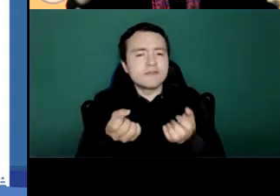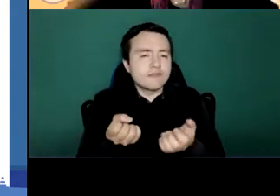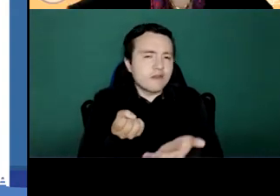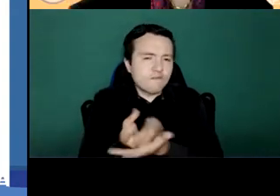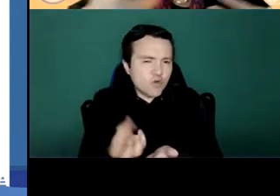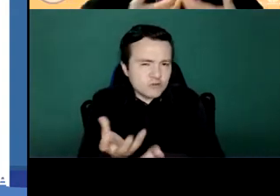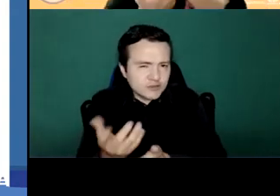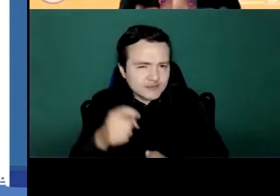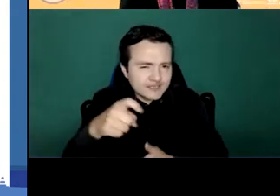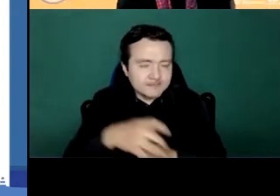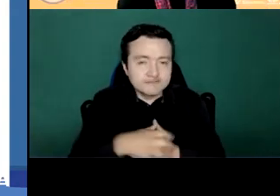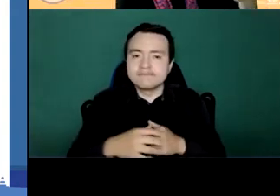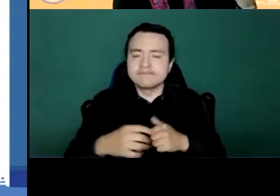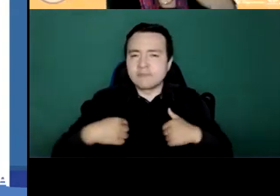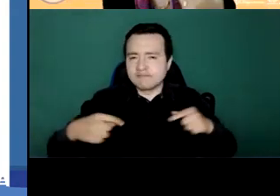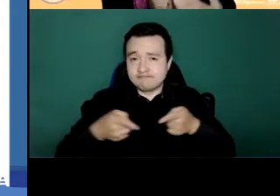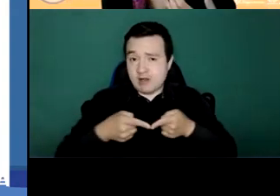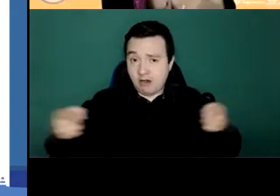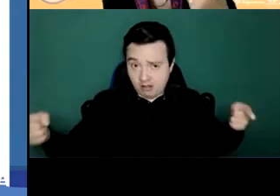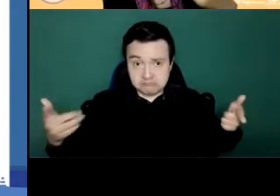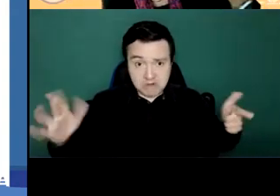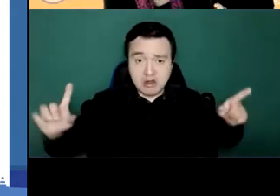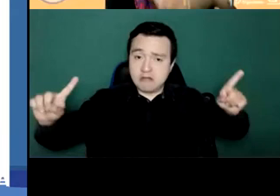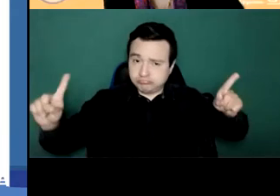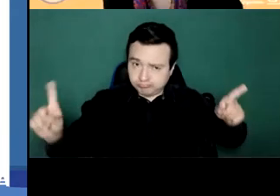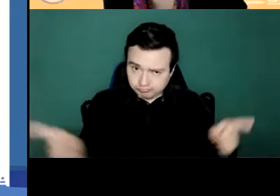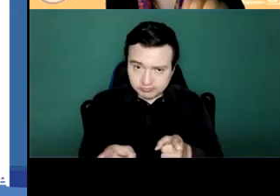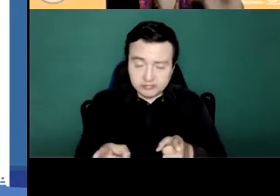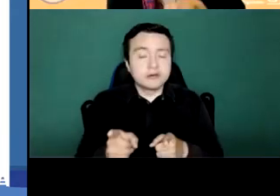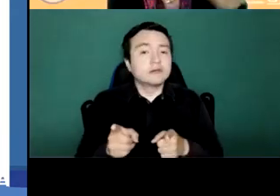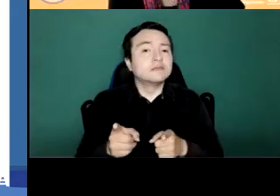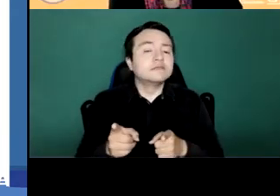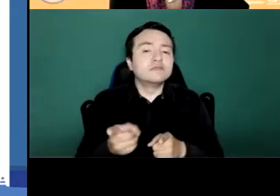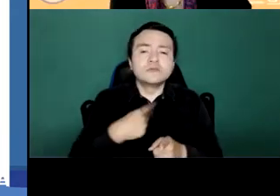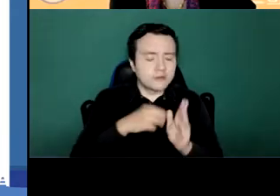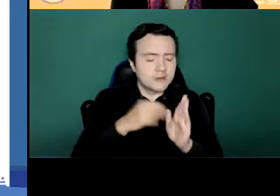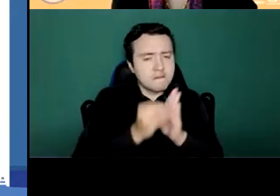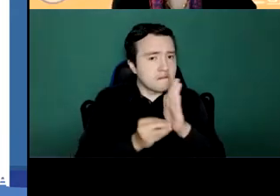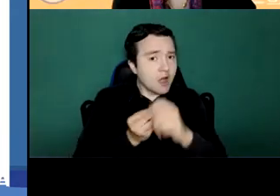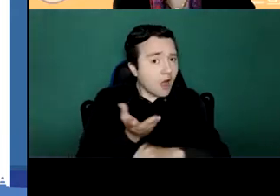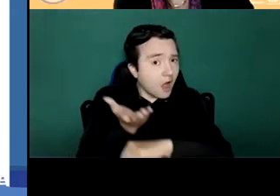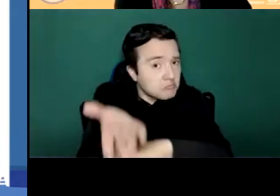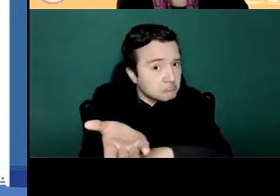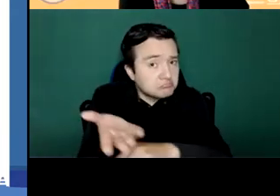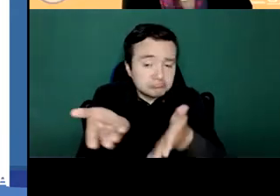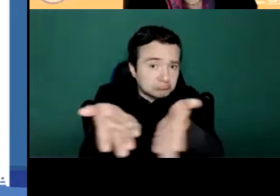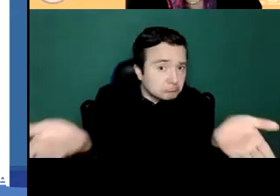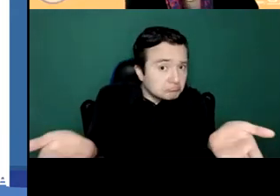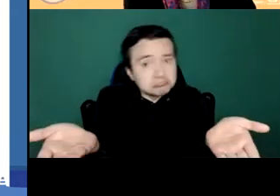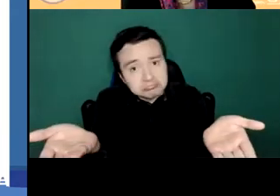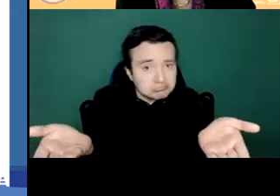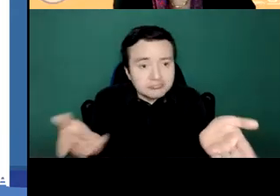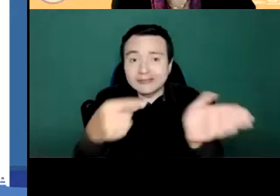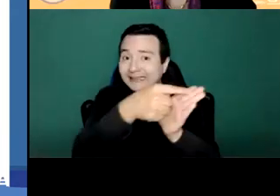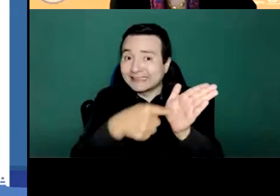sum up, what we are proposing as the way forward and the support in recovery from COVID